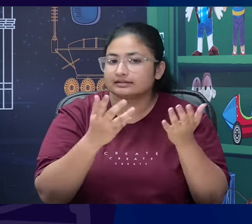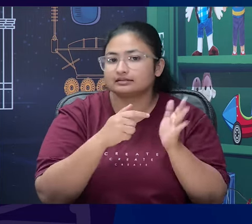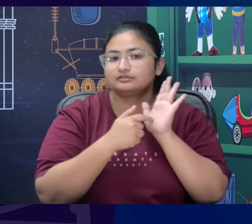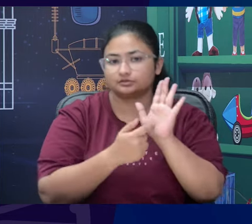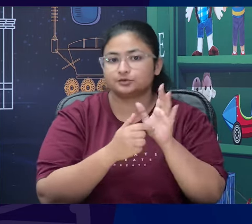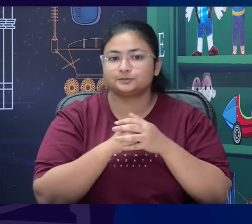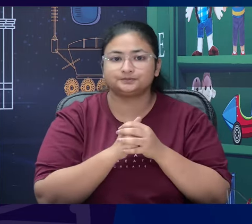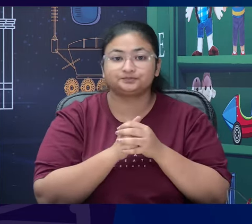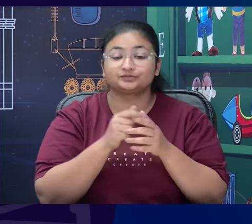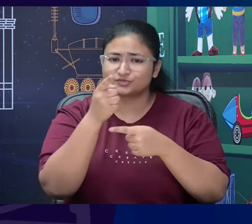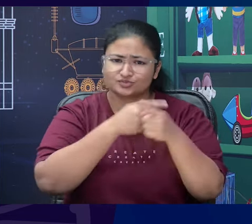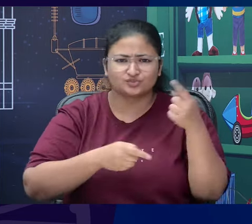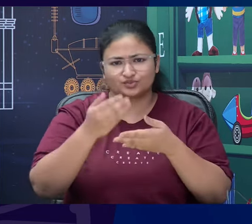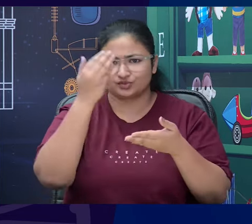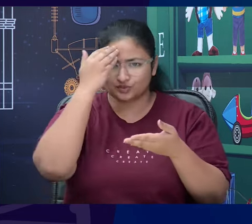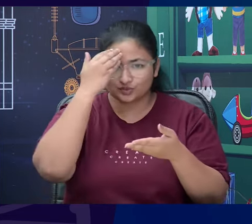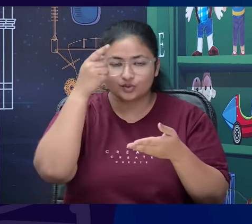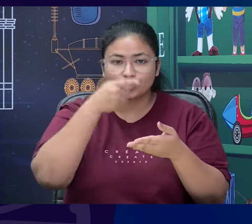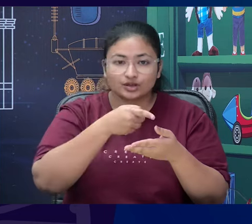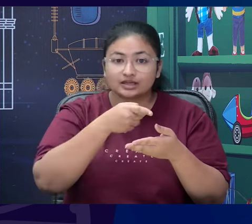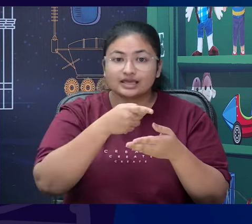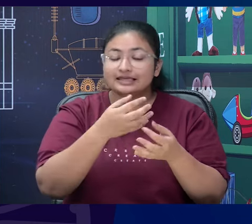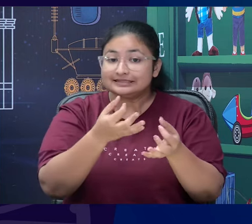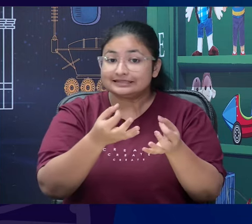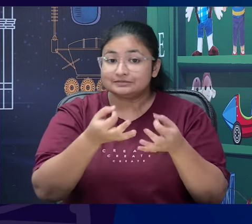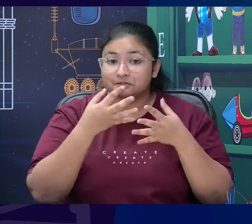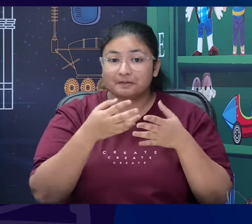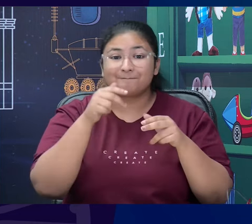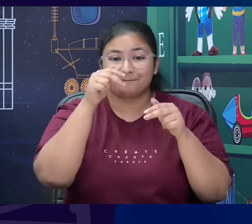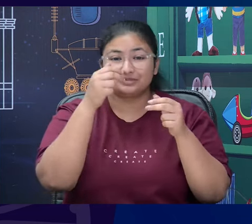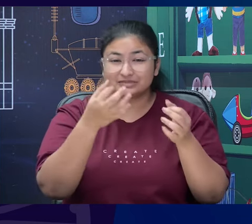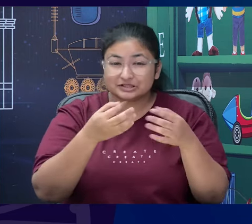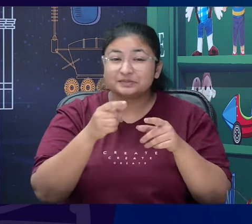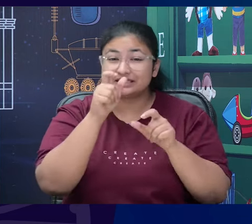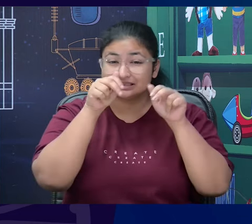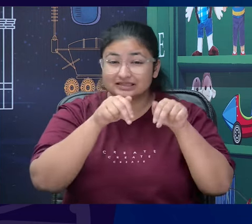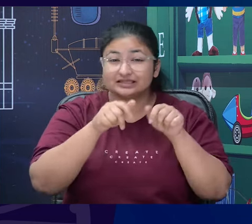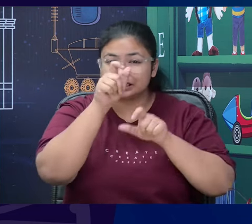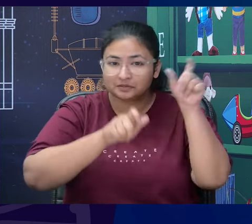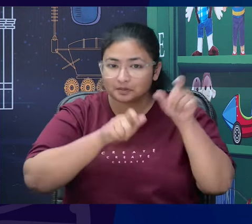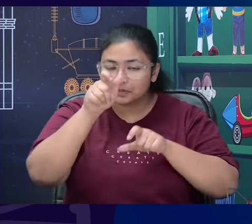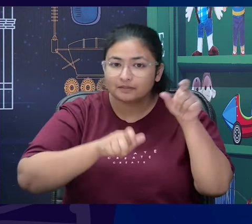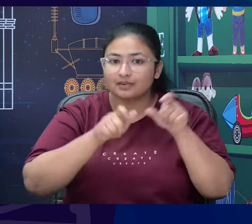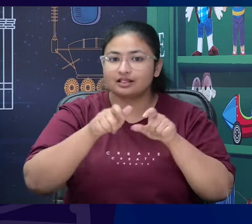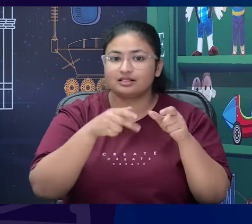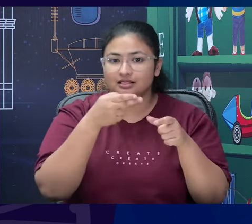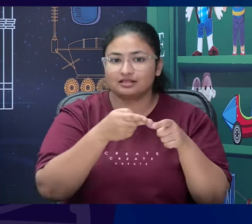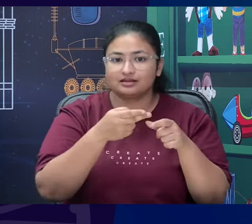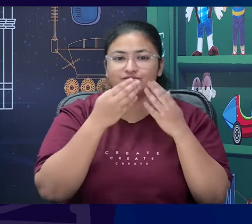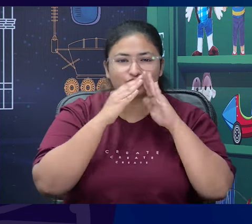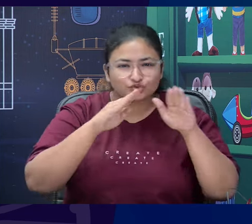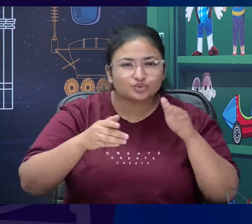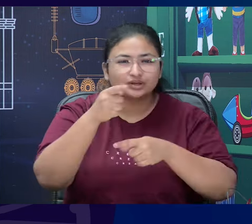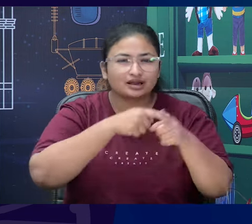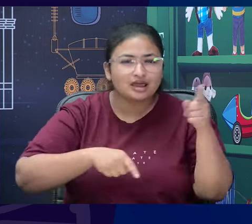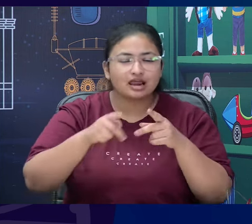like you know that this series goes out specially for our challenged children, children with